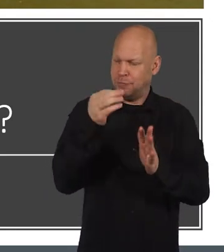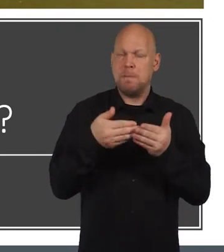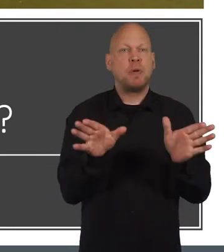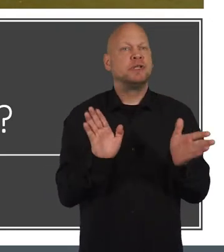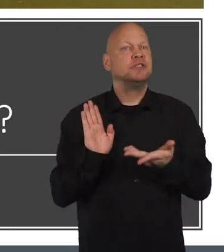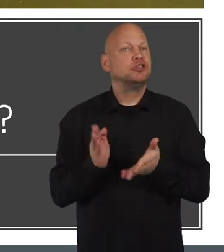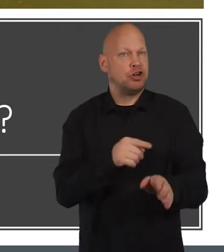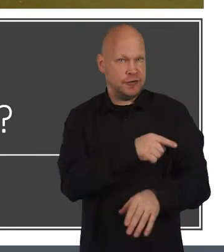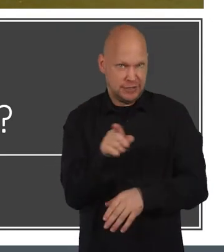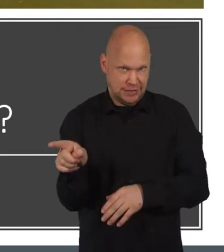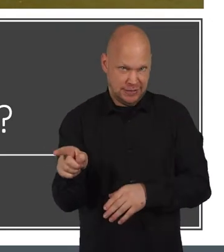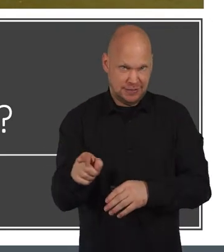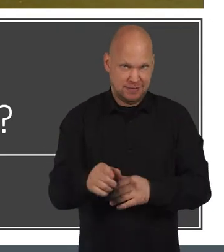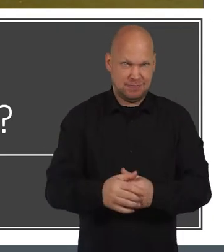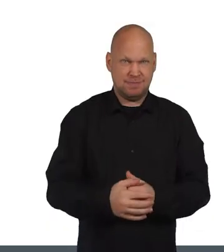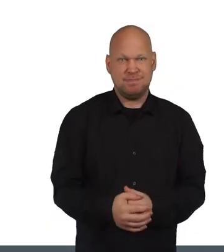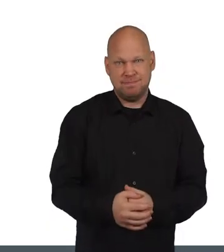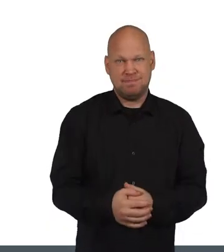services.